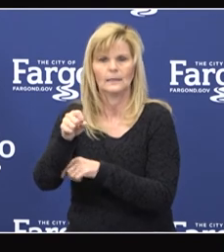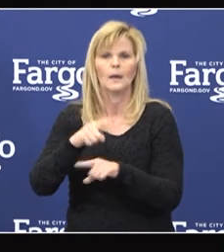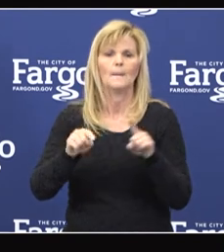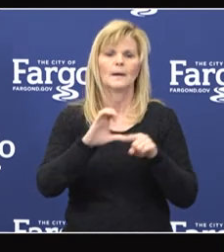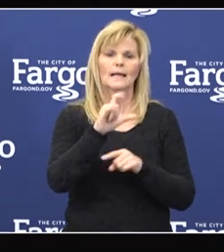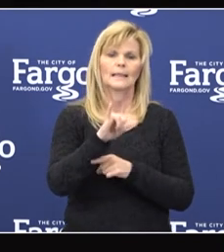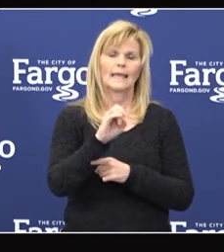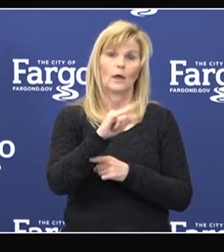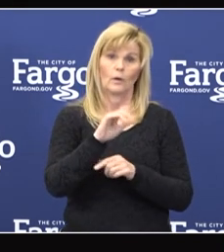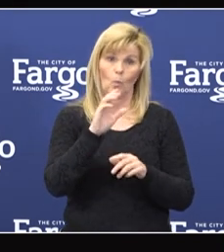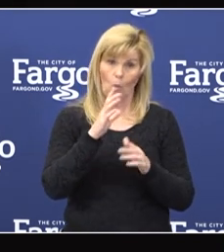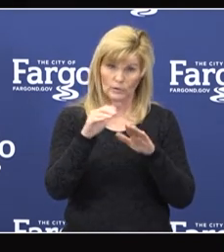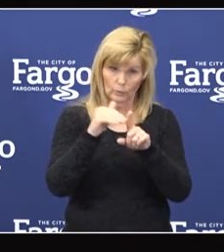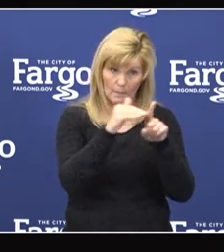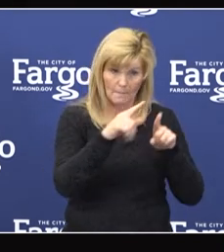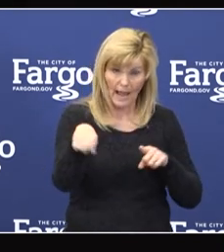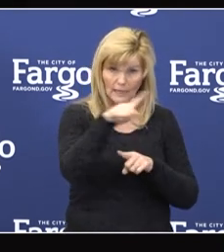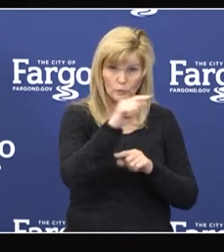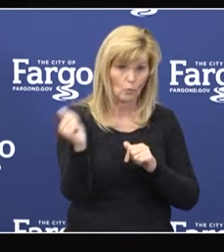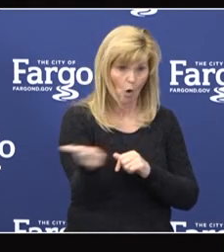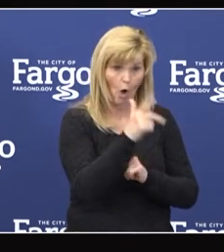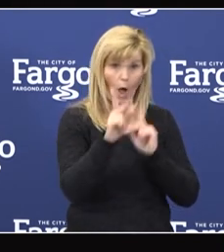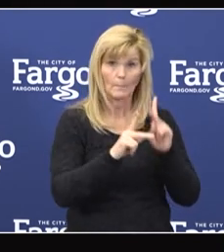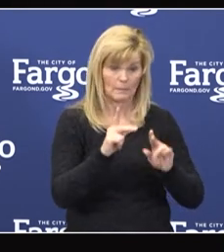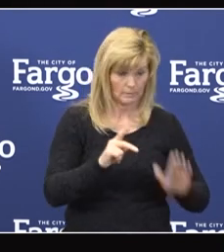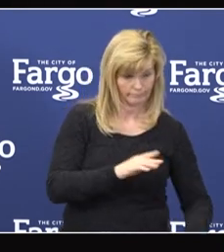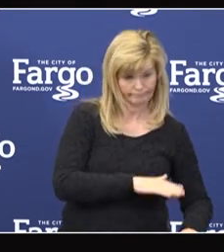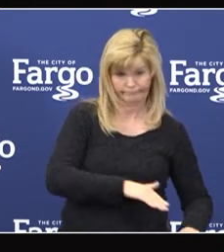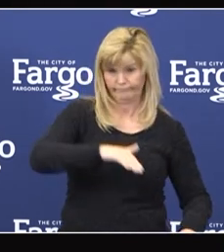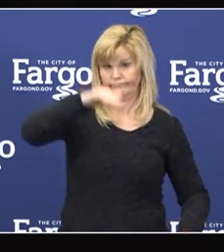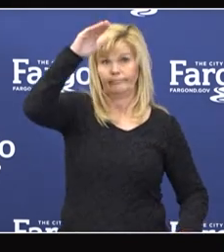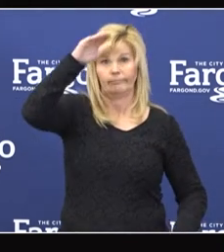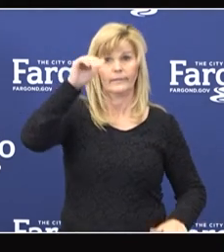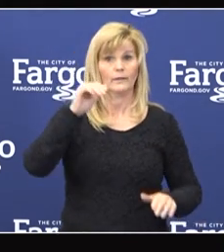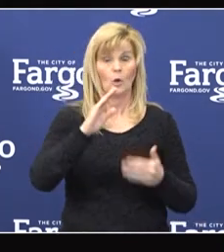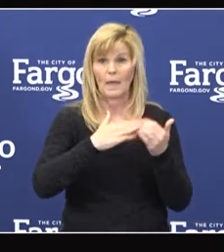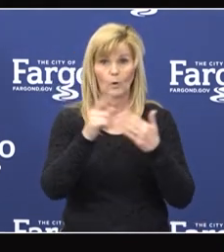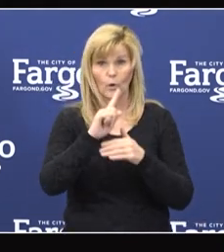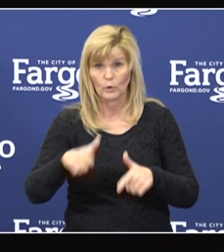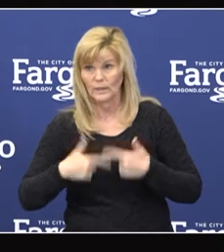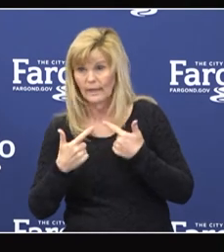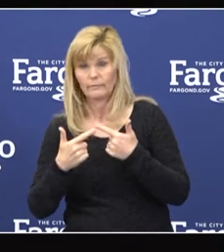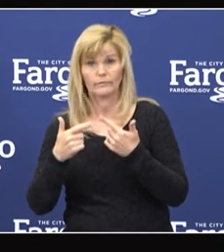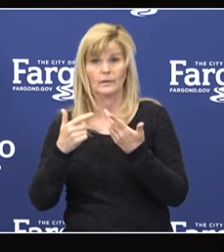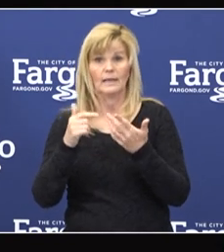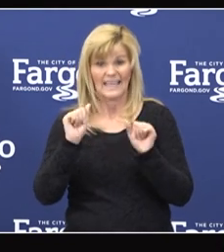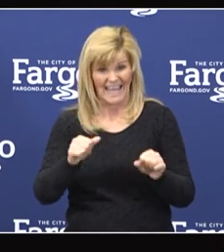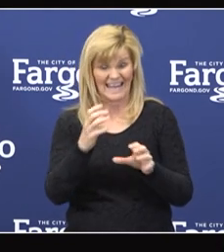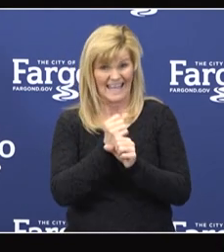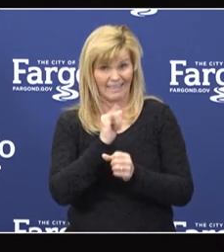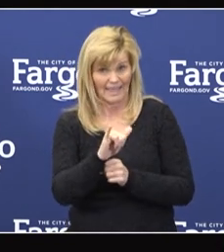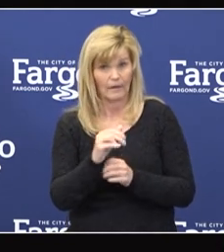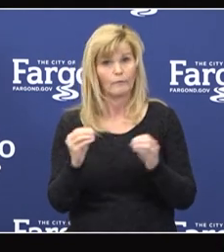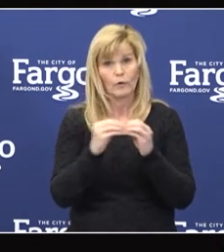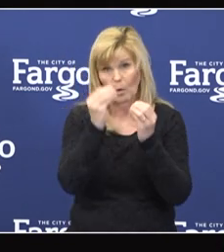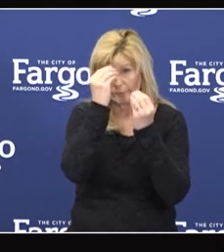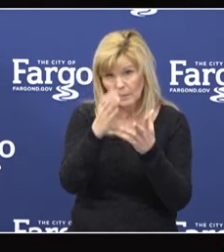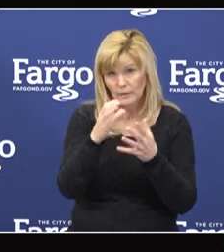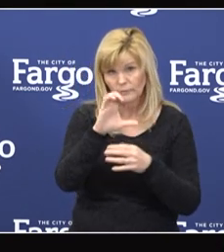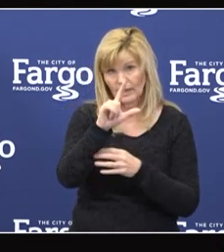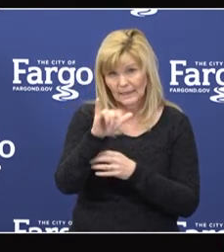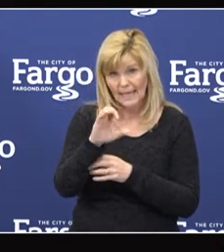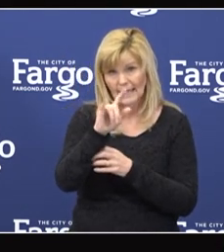wants to remind the community this virus can infect people of all ages and living settings. For more information on cases in Clay County,